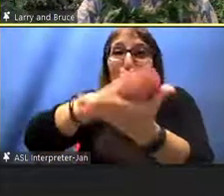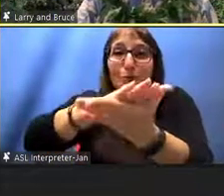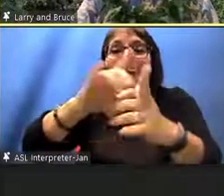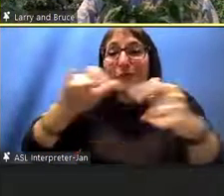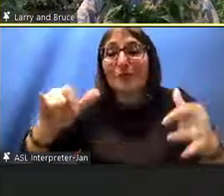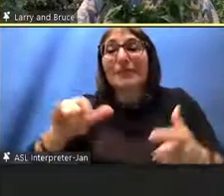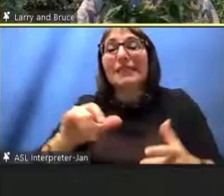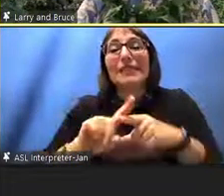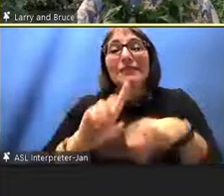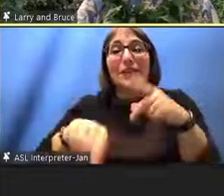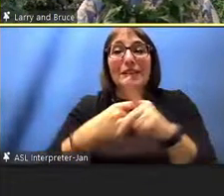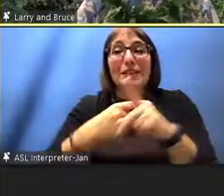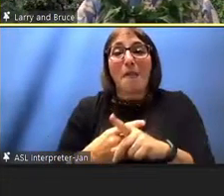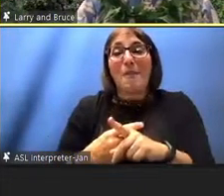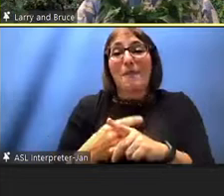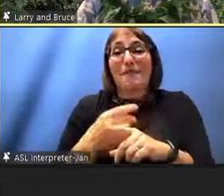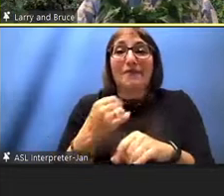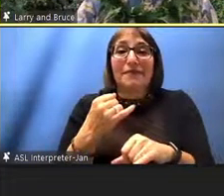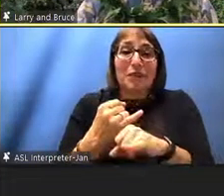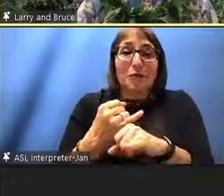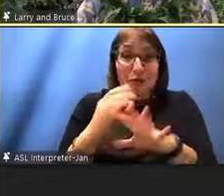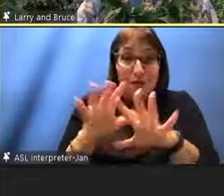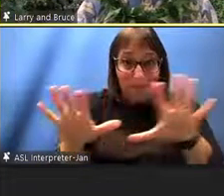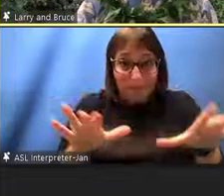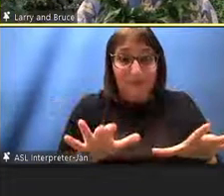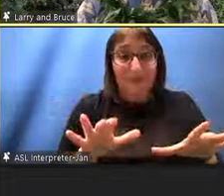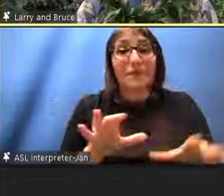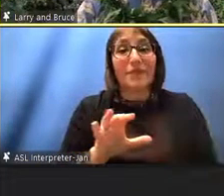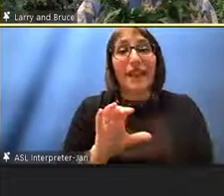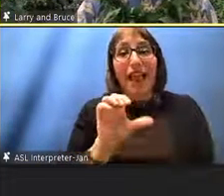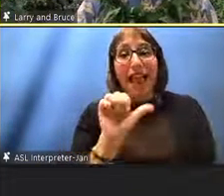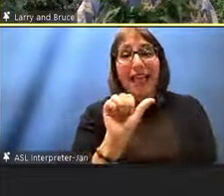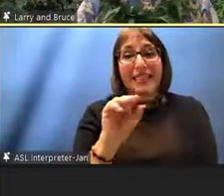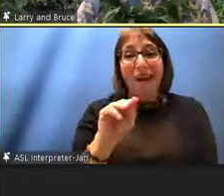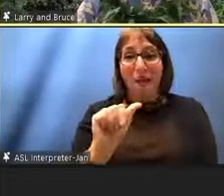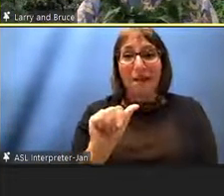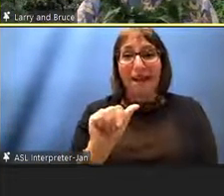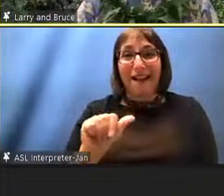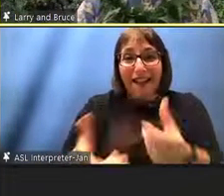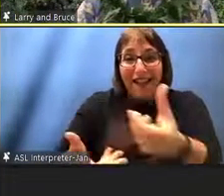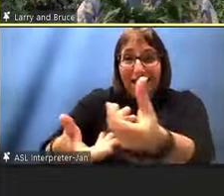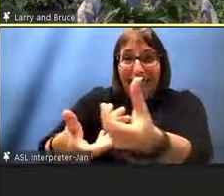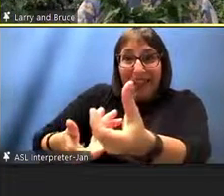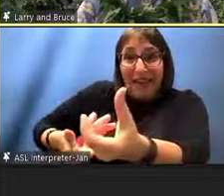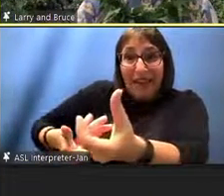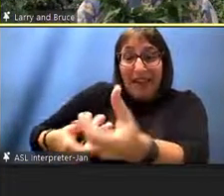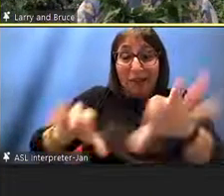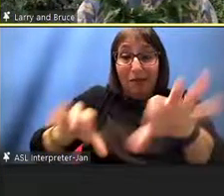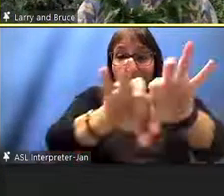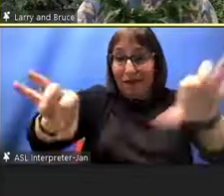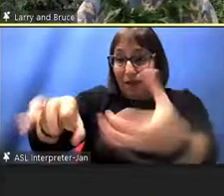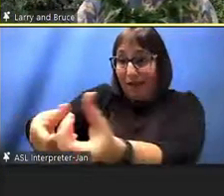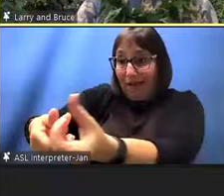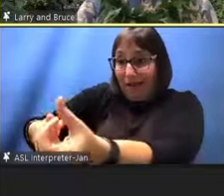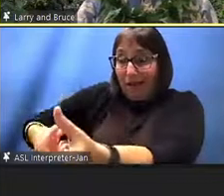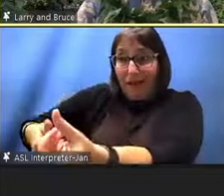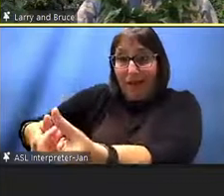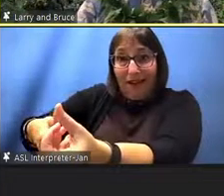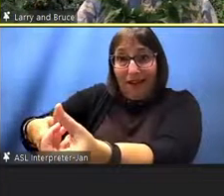and then of course we have the ama or the float that connects to the governmental